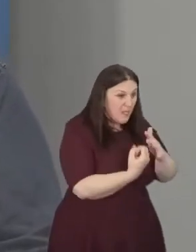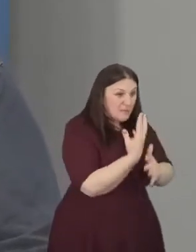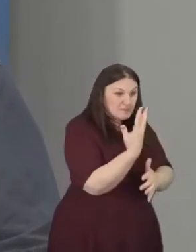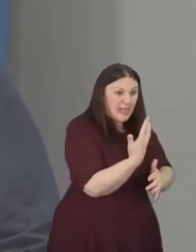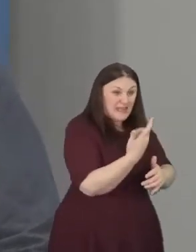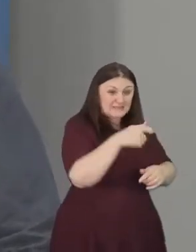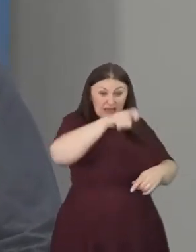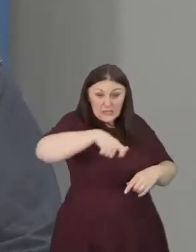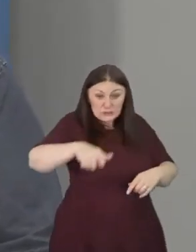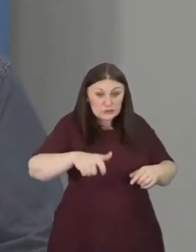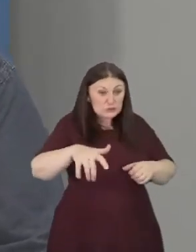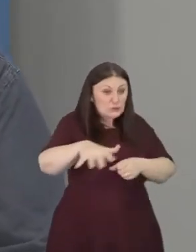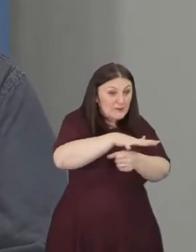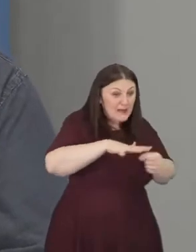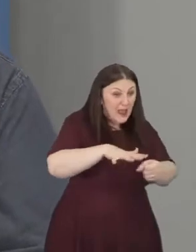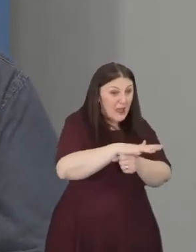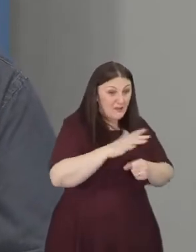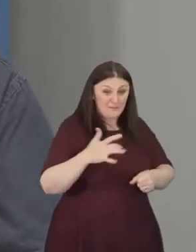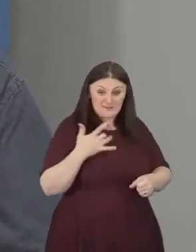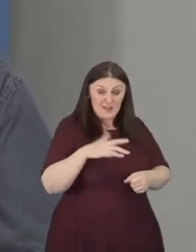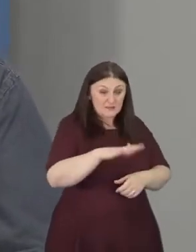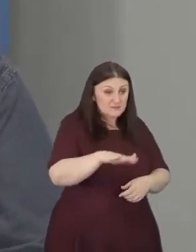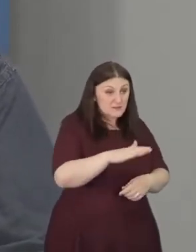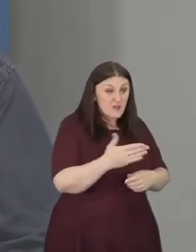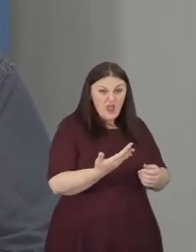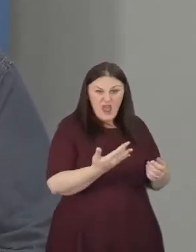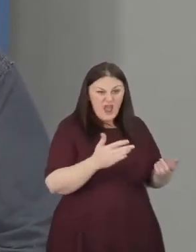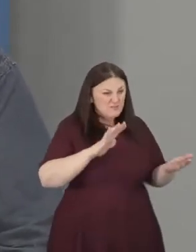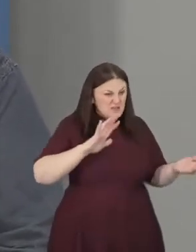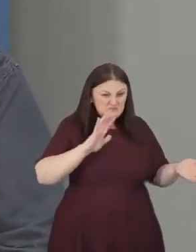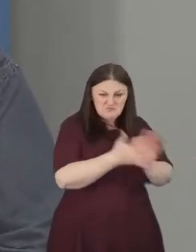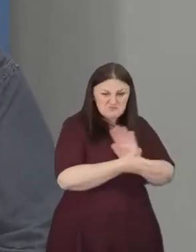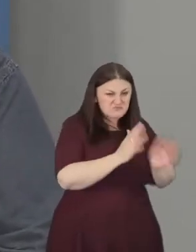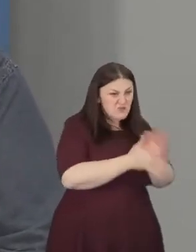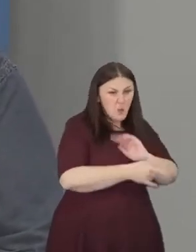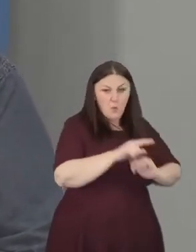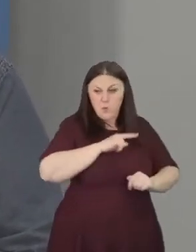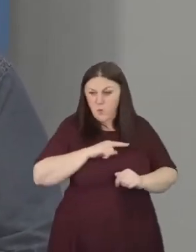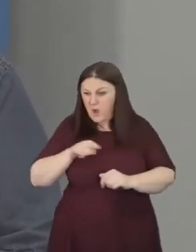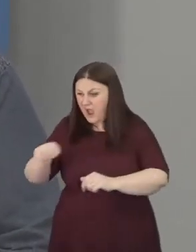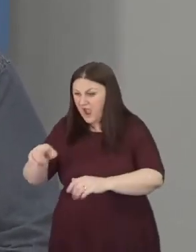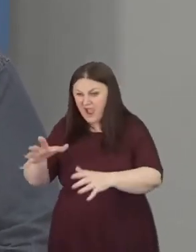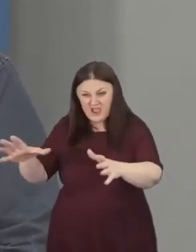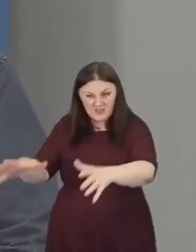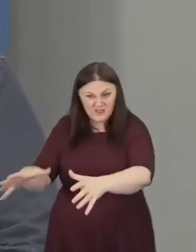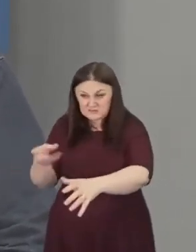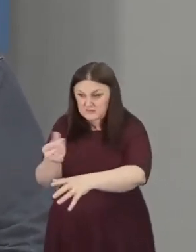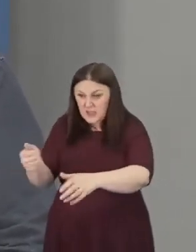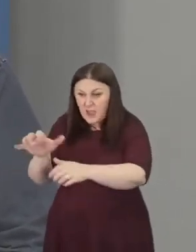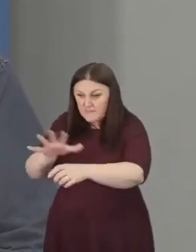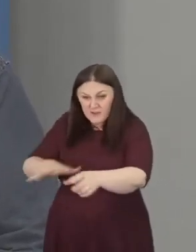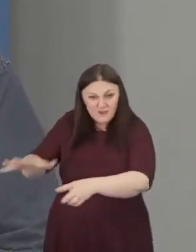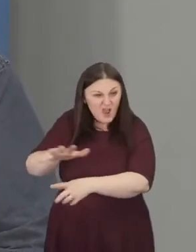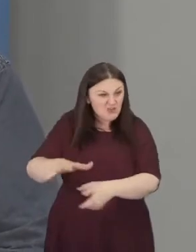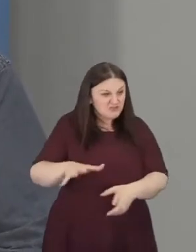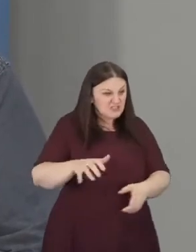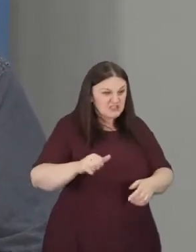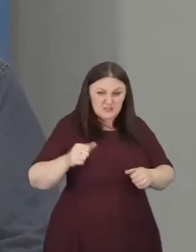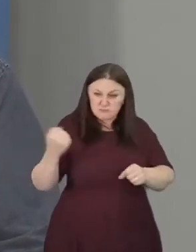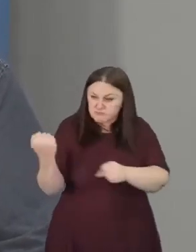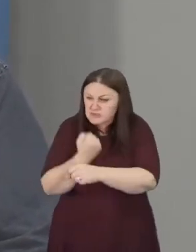caused by the unbridled desire for production and consumption that many of us